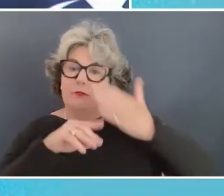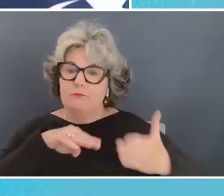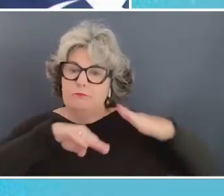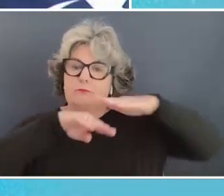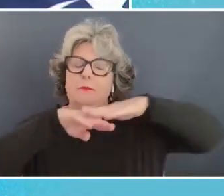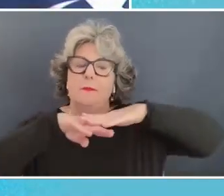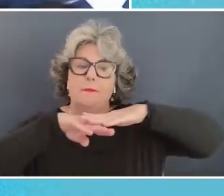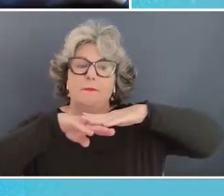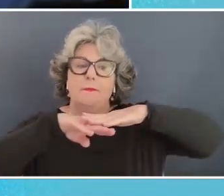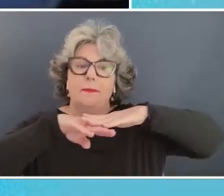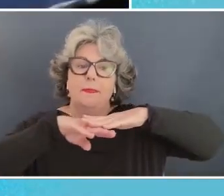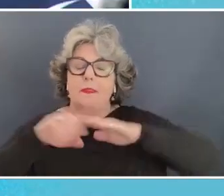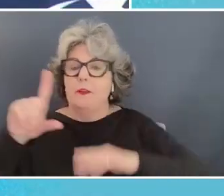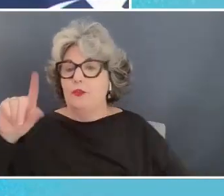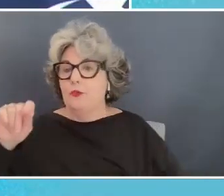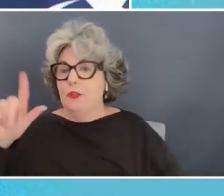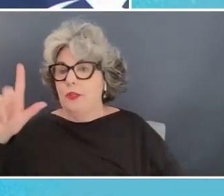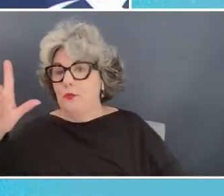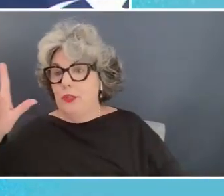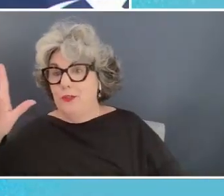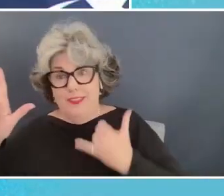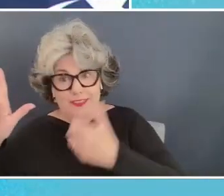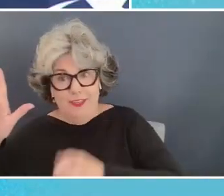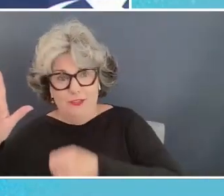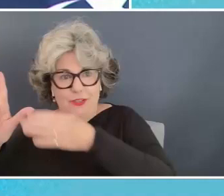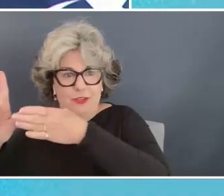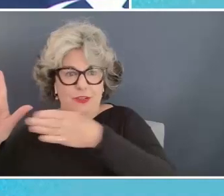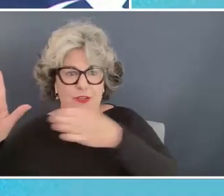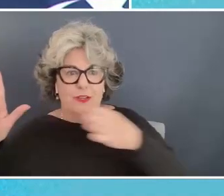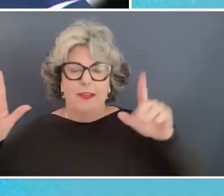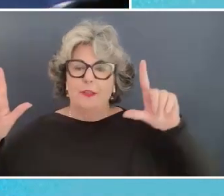2023 between this year and 2027